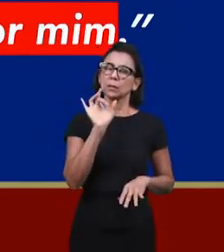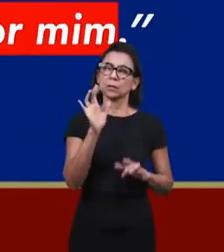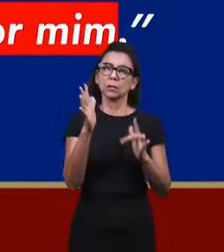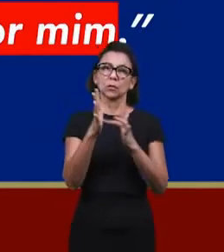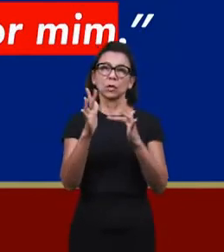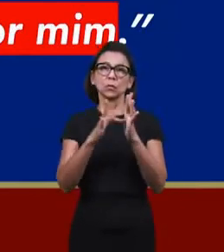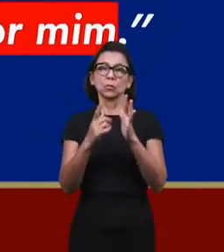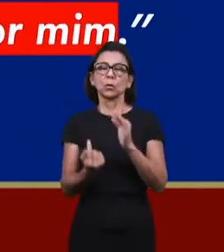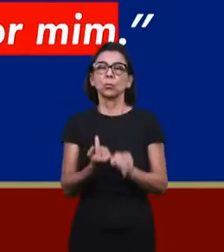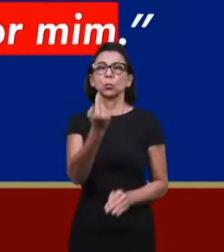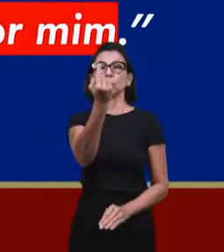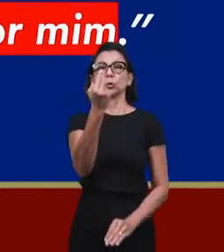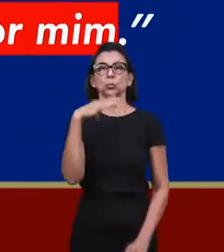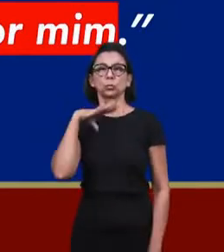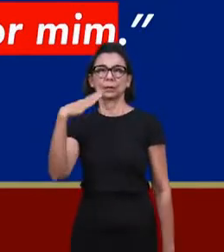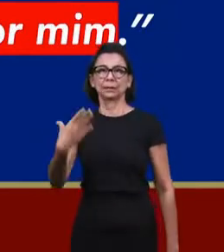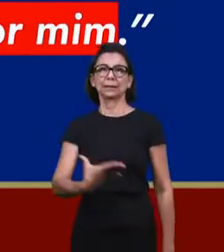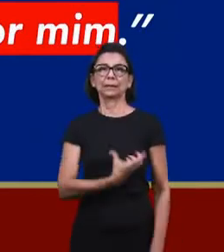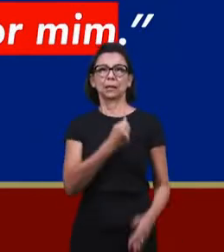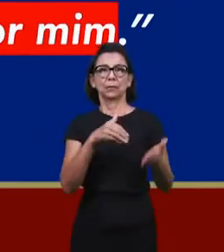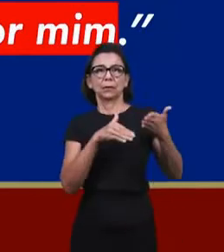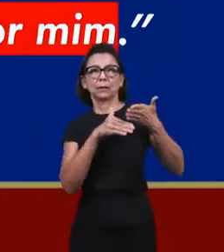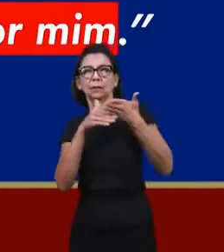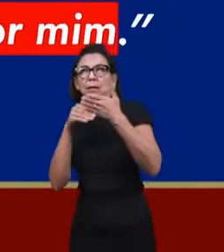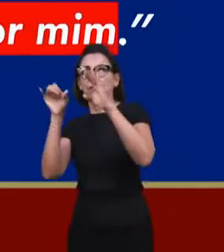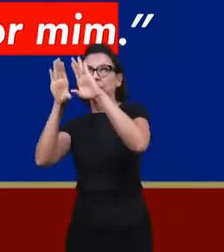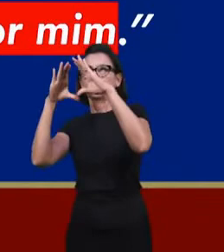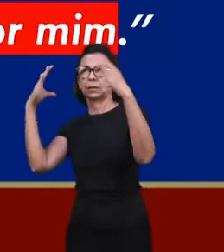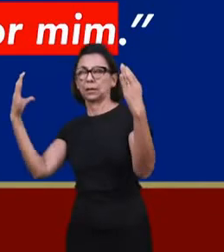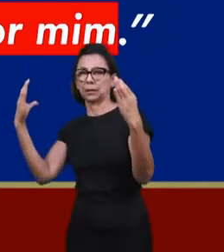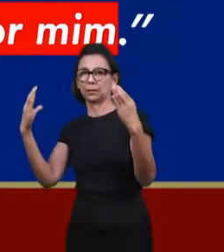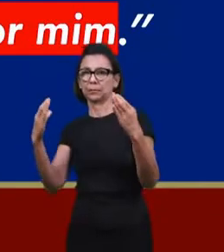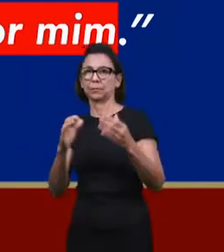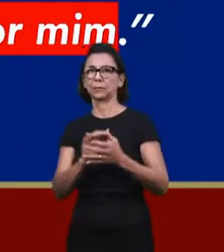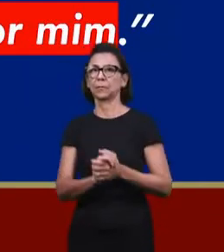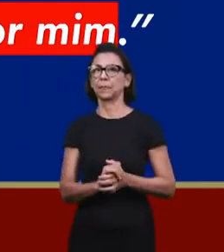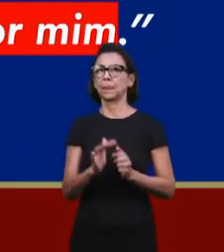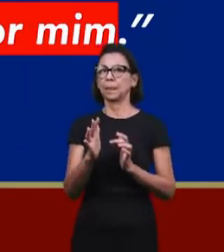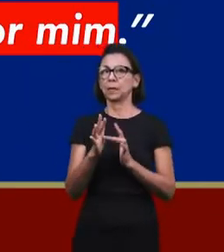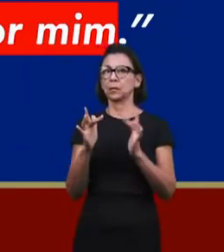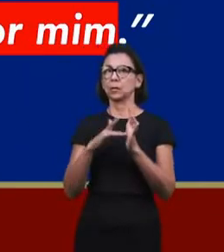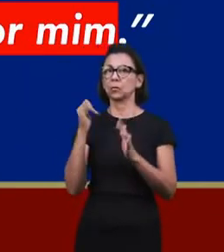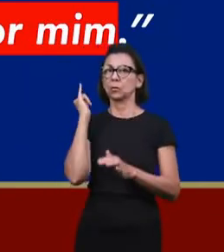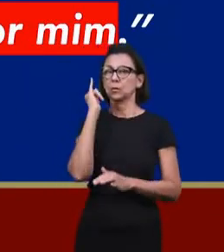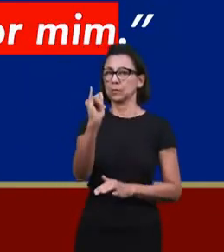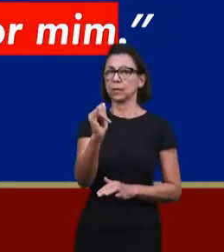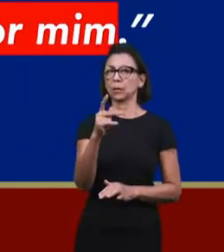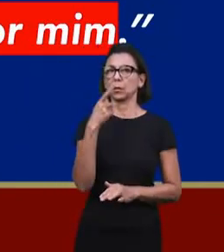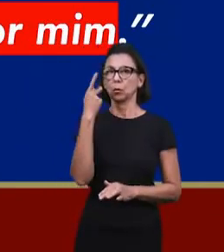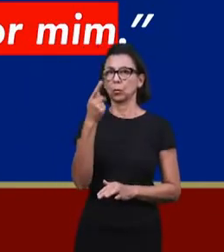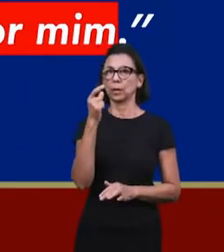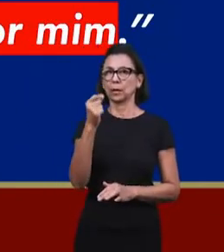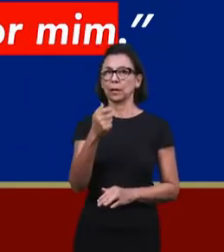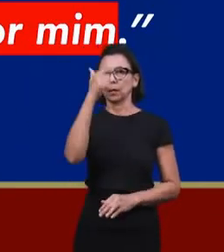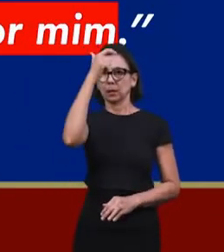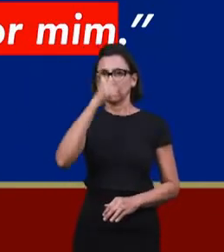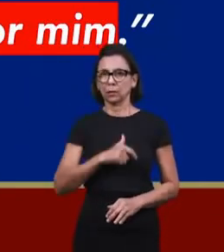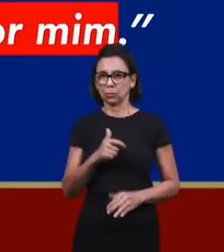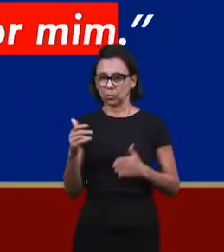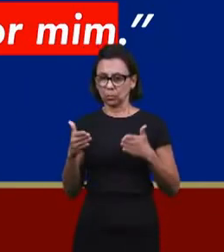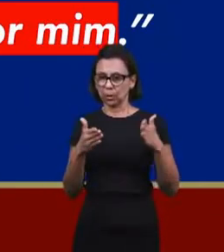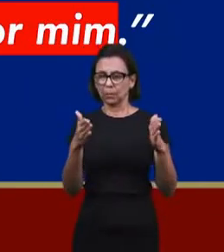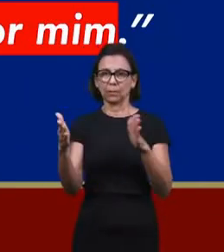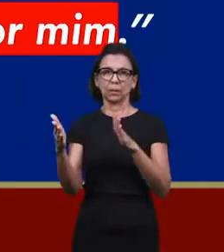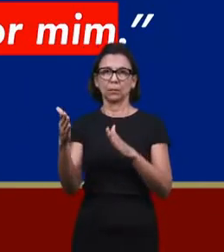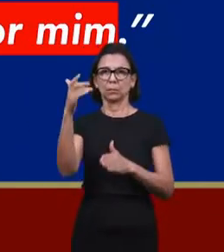heaven. John chapter 4 verse 16, Jesus said to him, I am the way, the truth, and the life. no